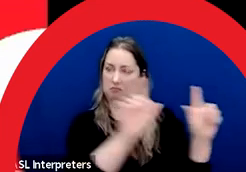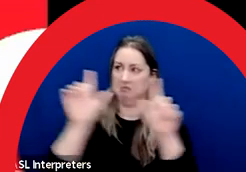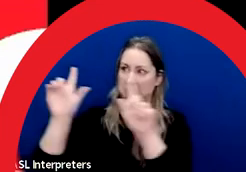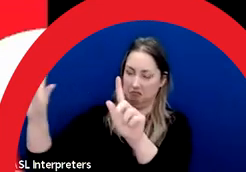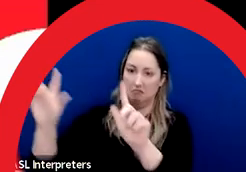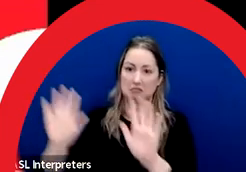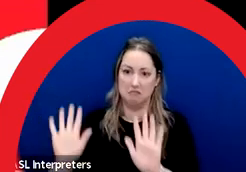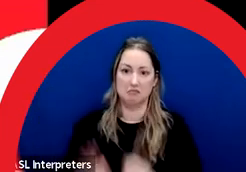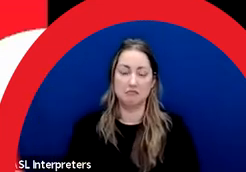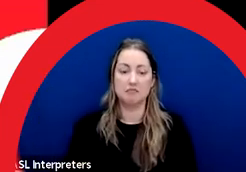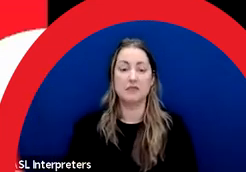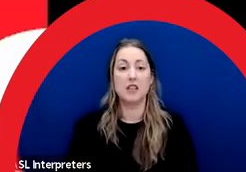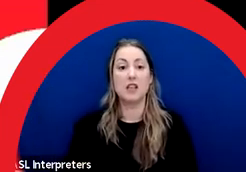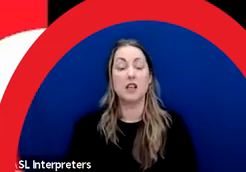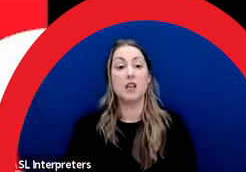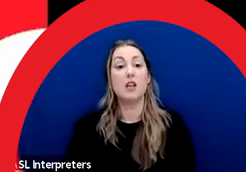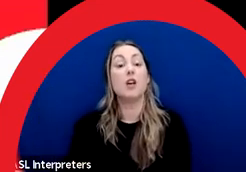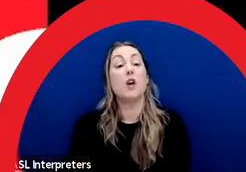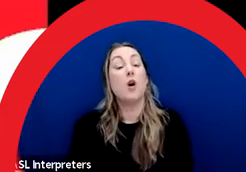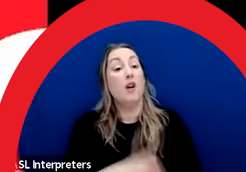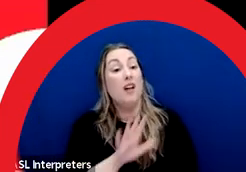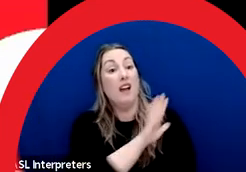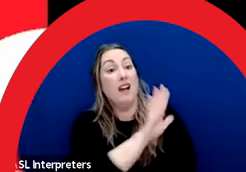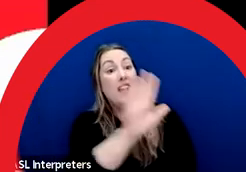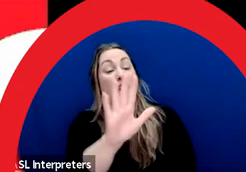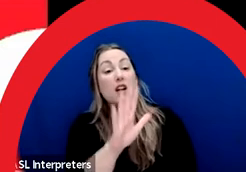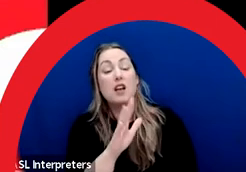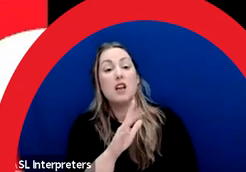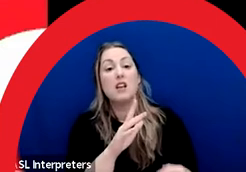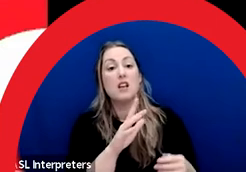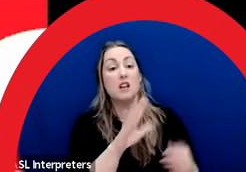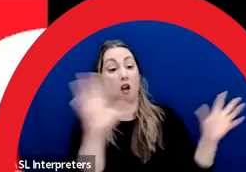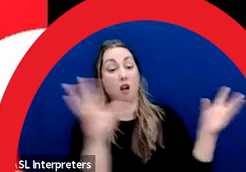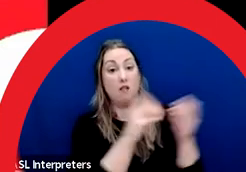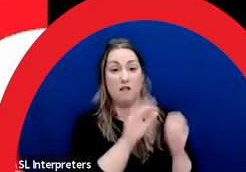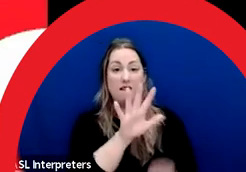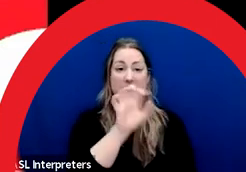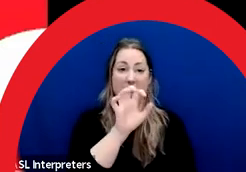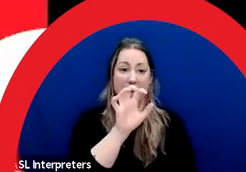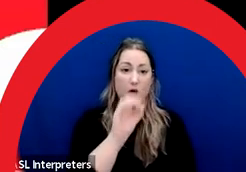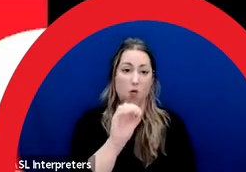The total area of paintable roadway is approximately 507 square meters.